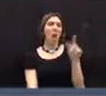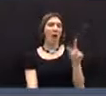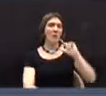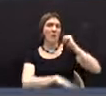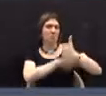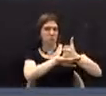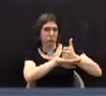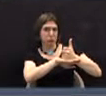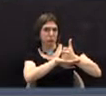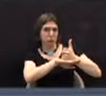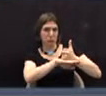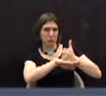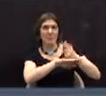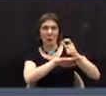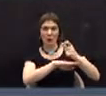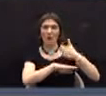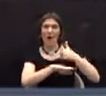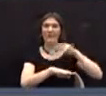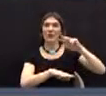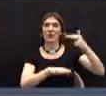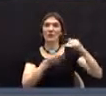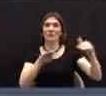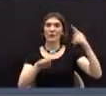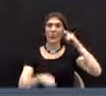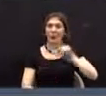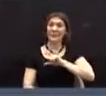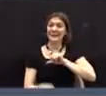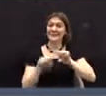built to house a third floor for the police station.